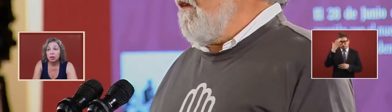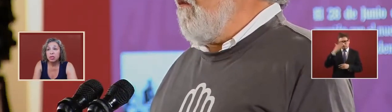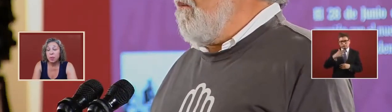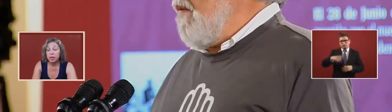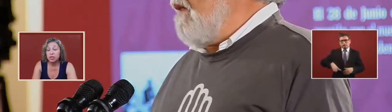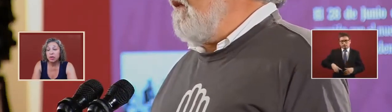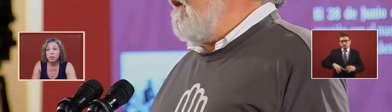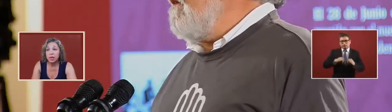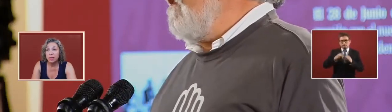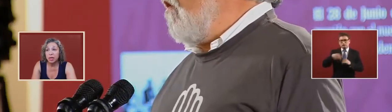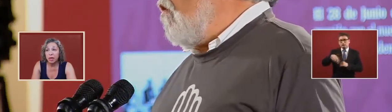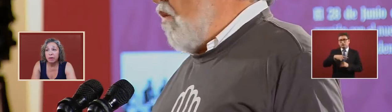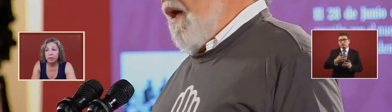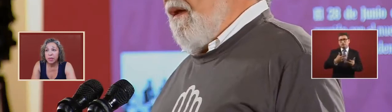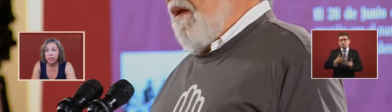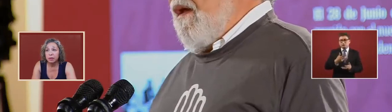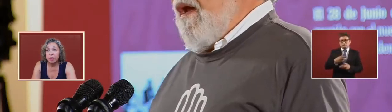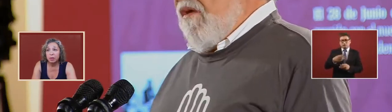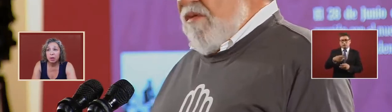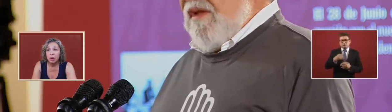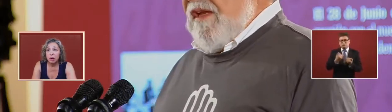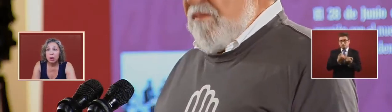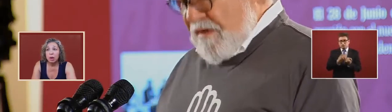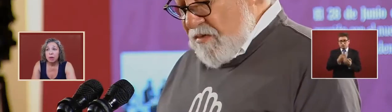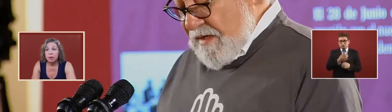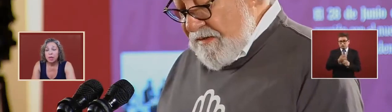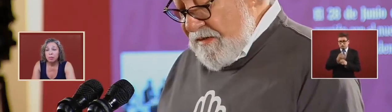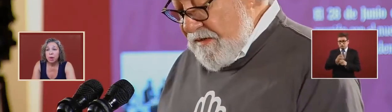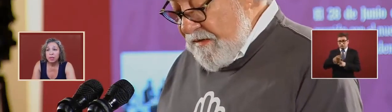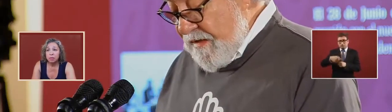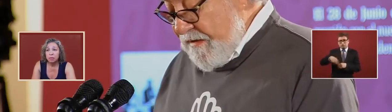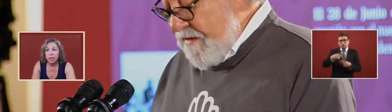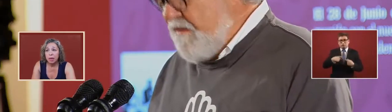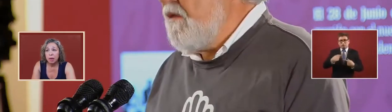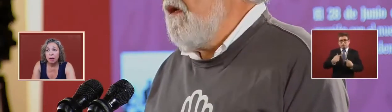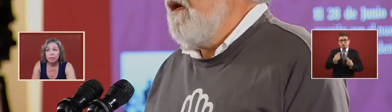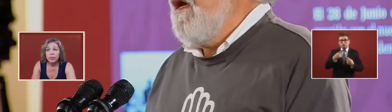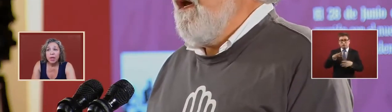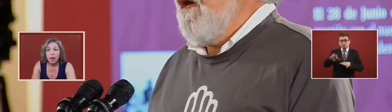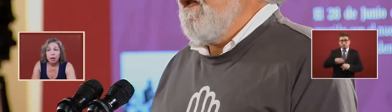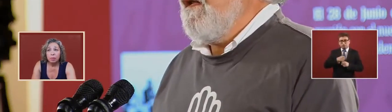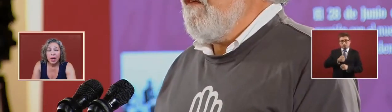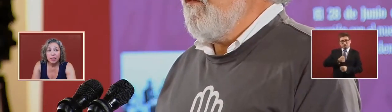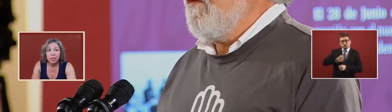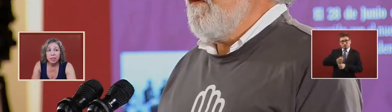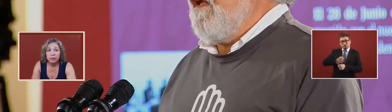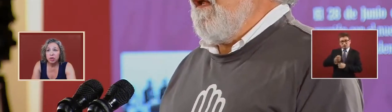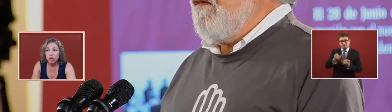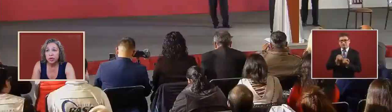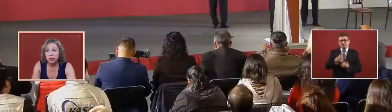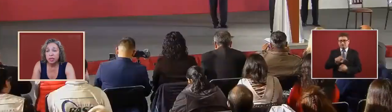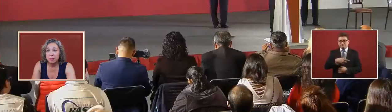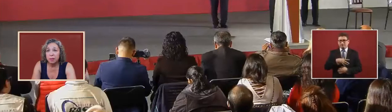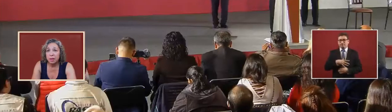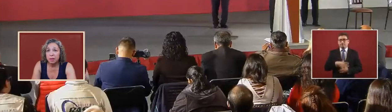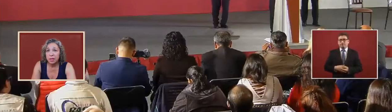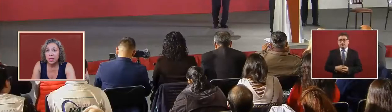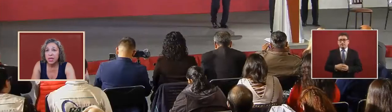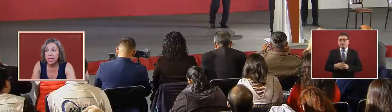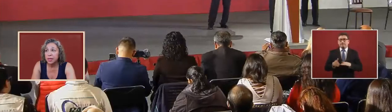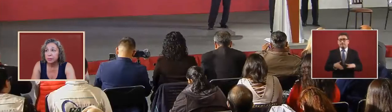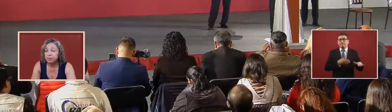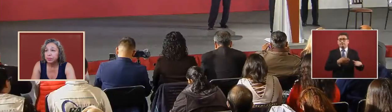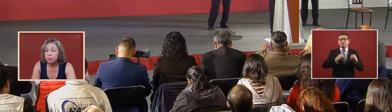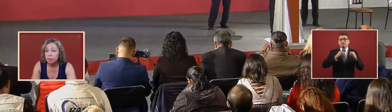also by certain parts of the government that work that possibly uh practices of torture for some of the